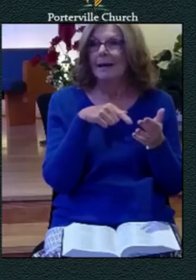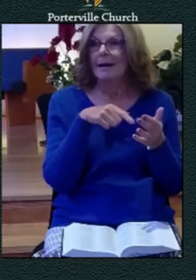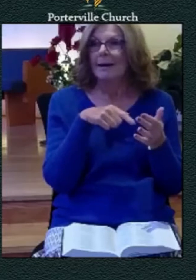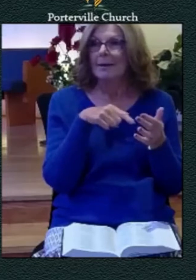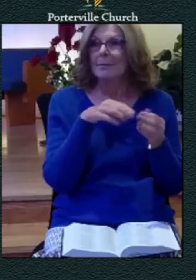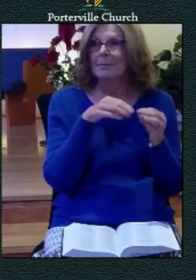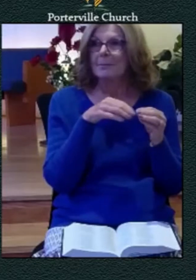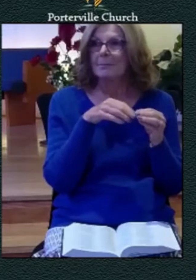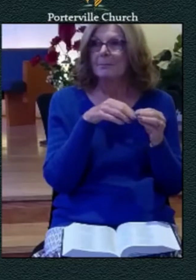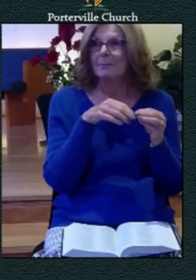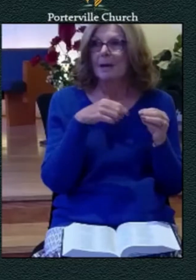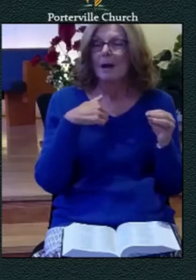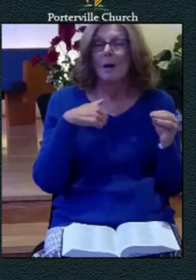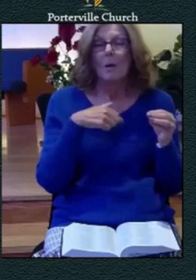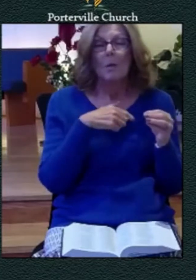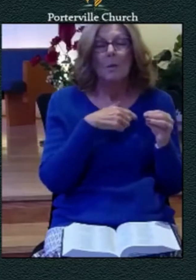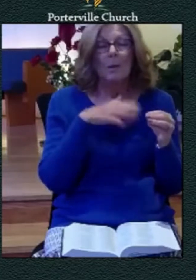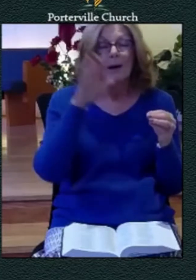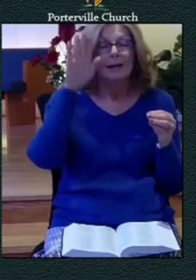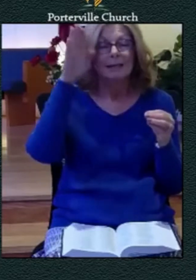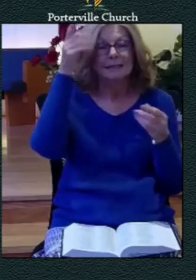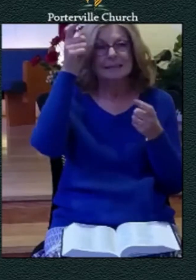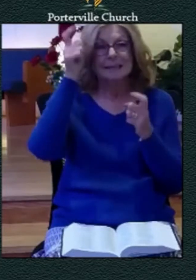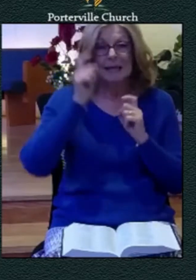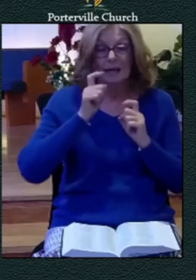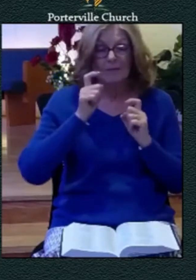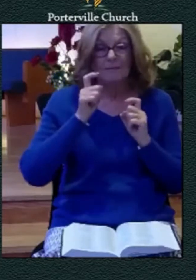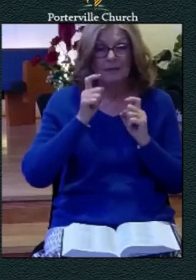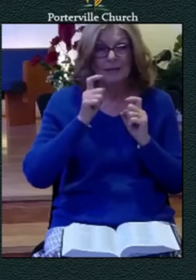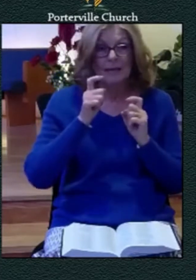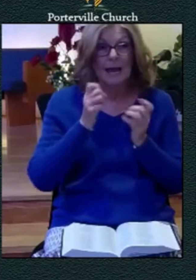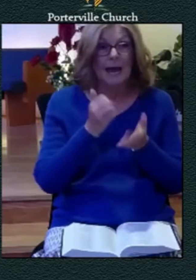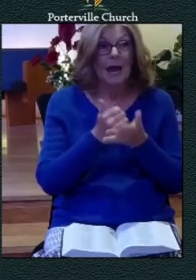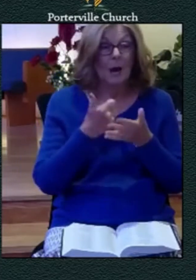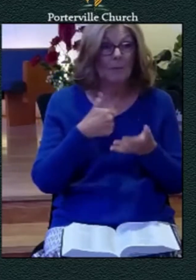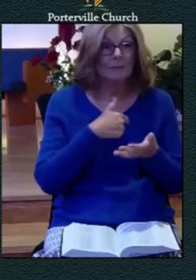to begin to refocus again on god